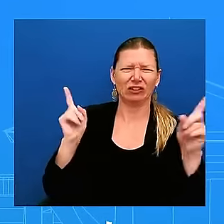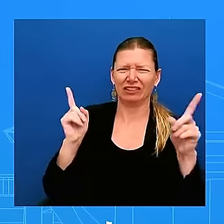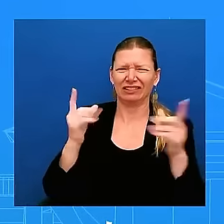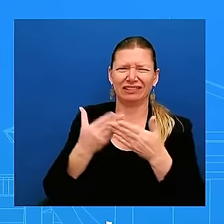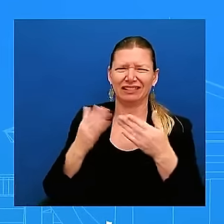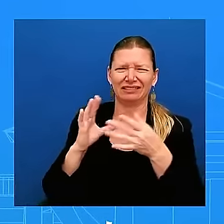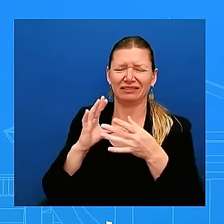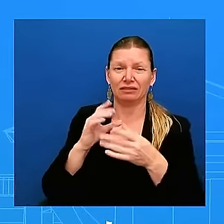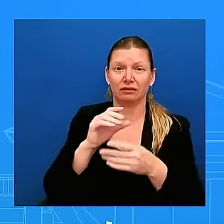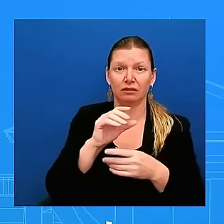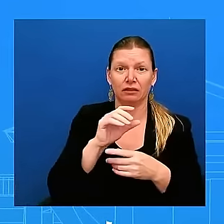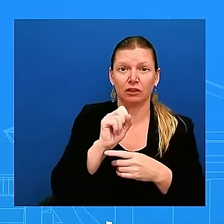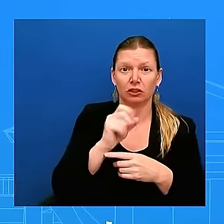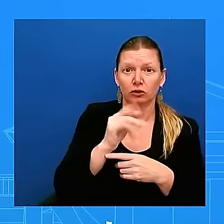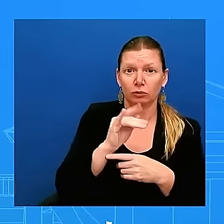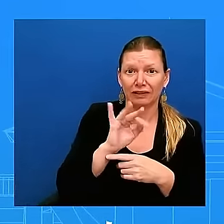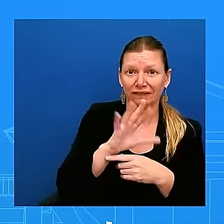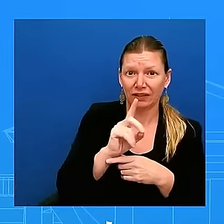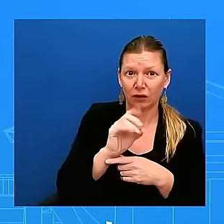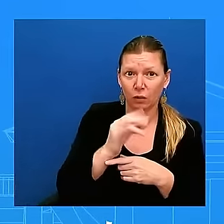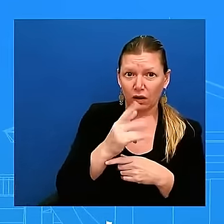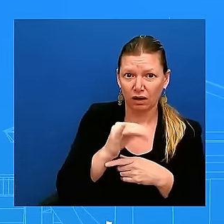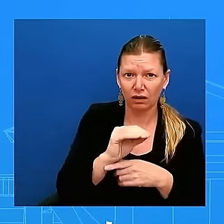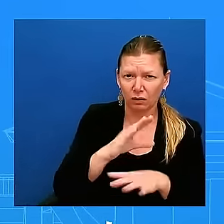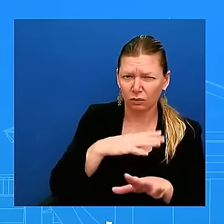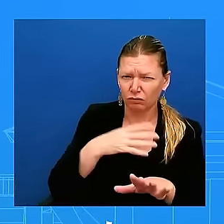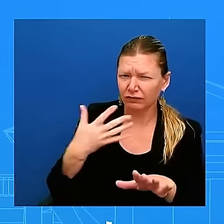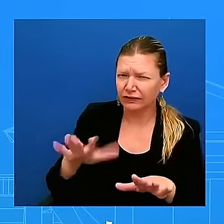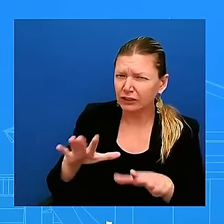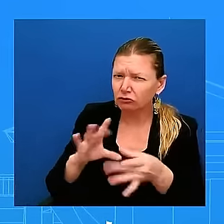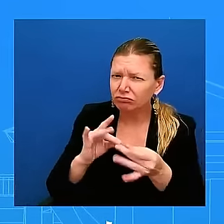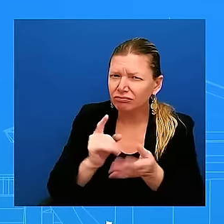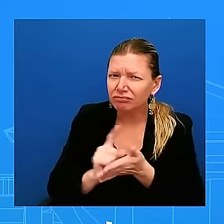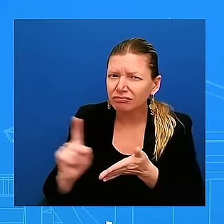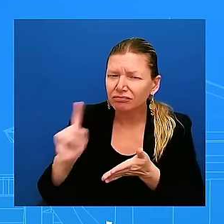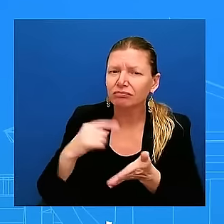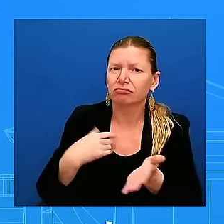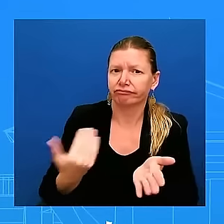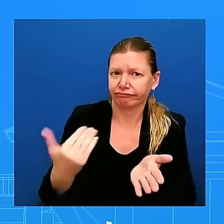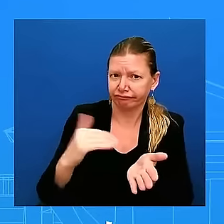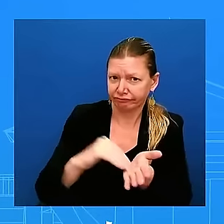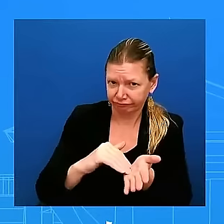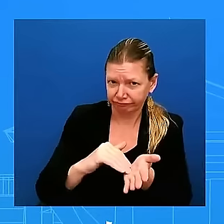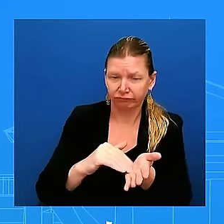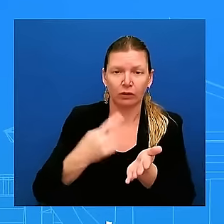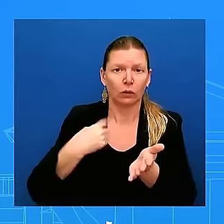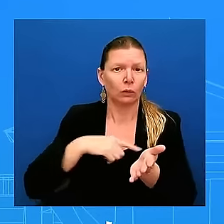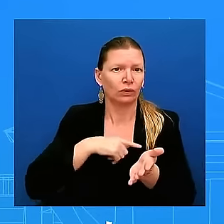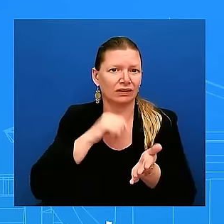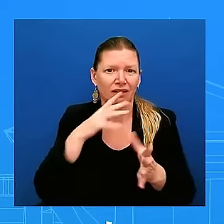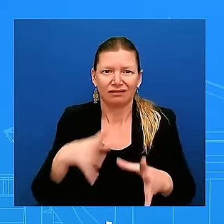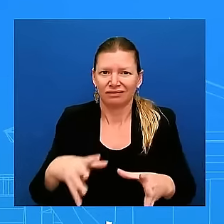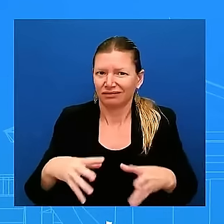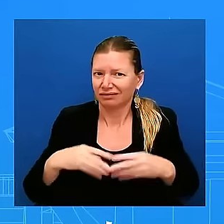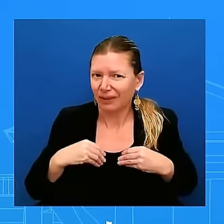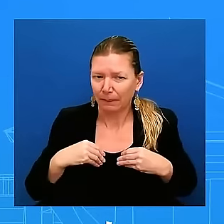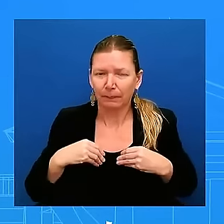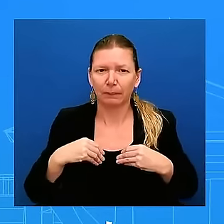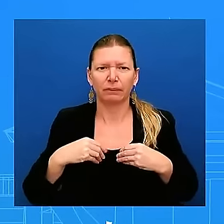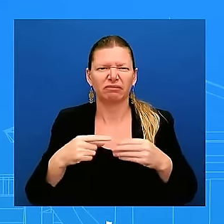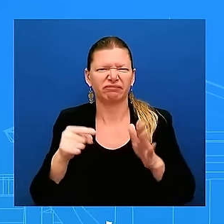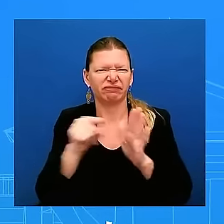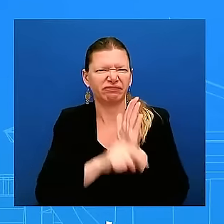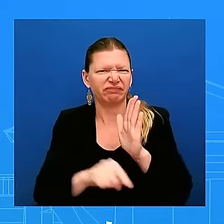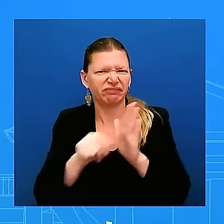theories and when you do things like that it does make people feel less safe it does make communities feel less